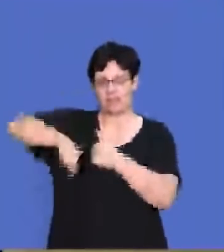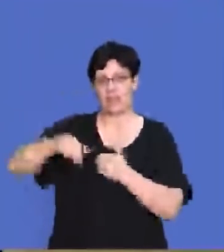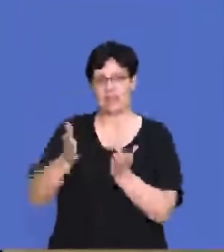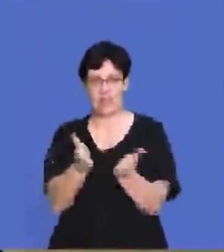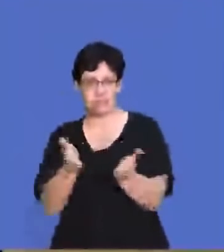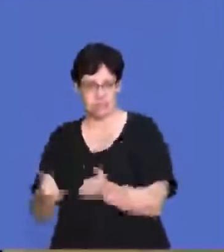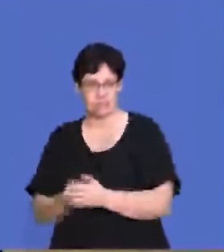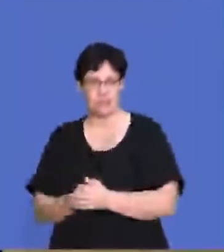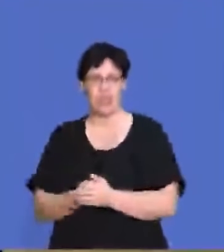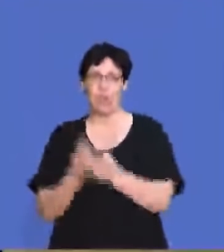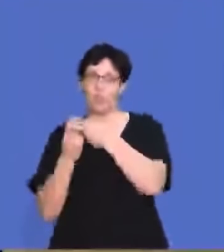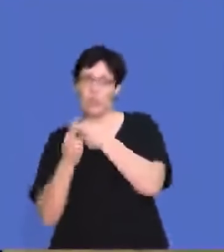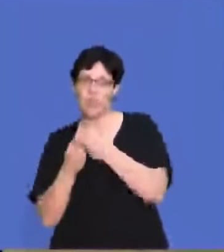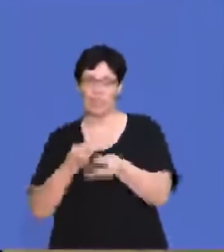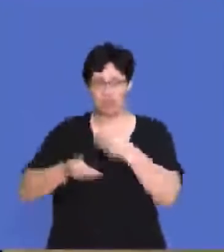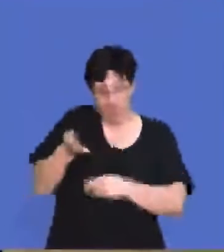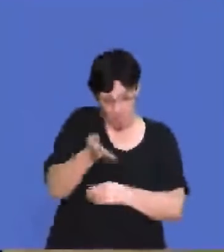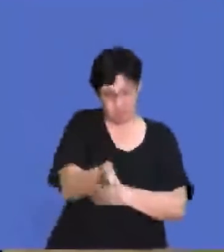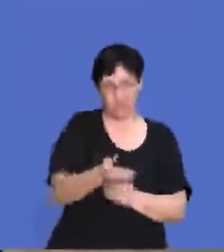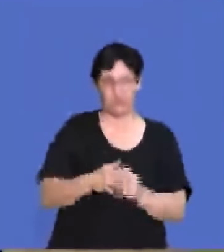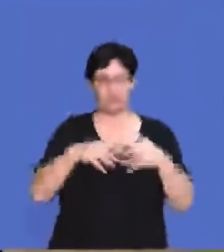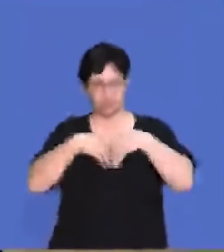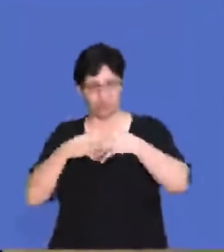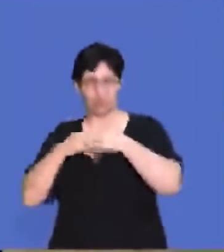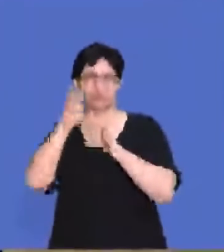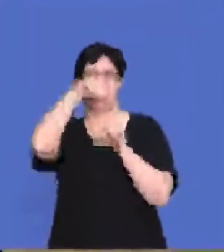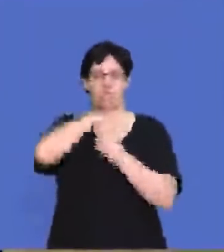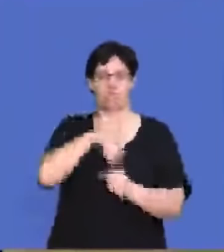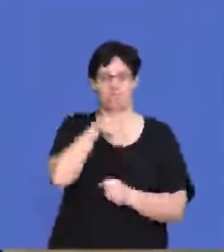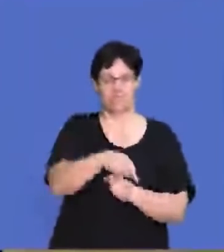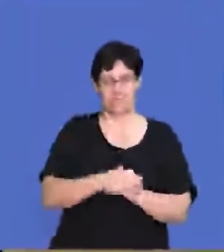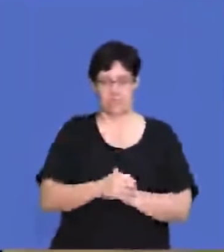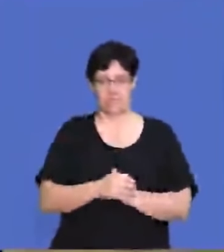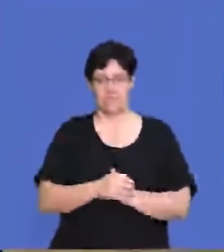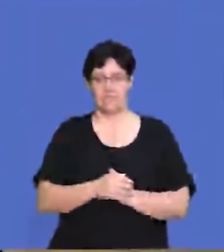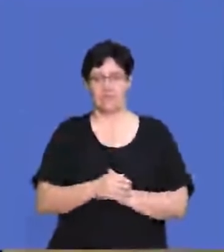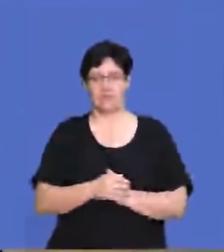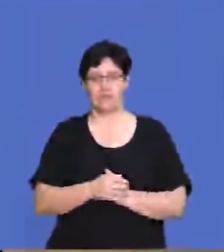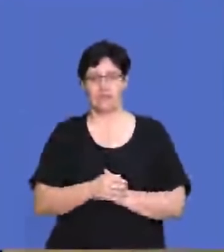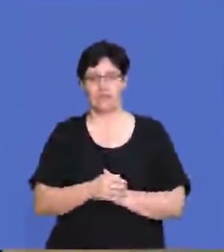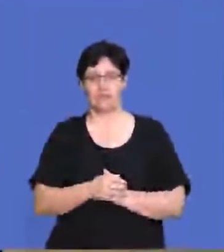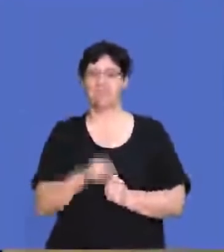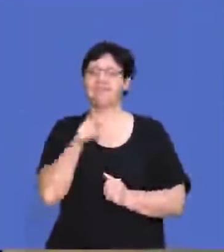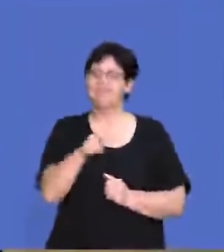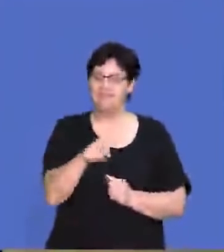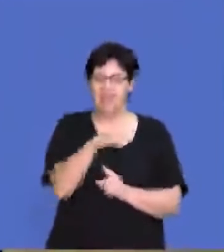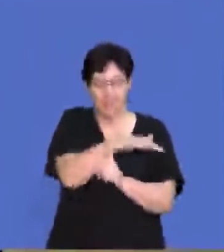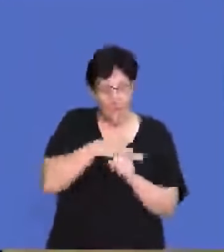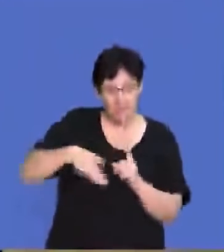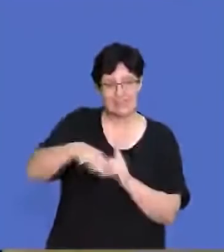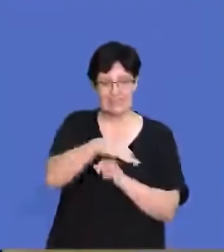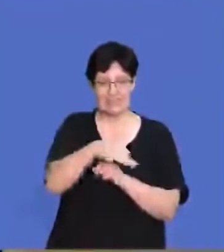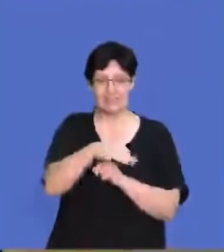society. So our trade unions are going to form a part of that. So this is the